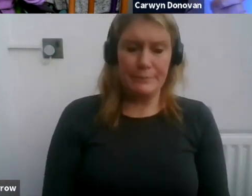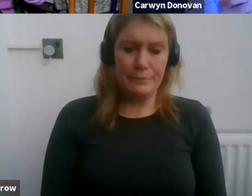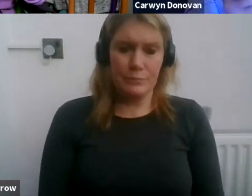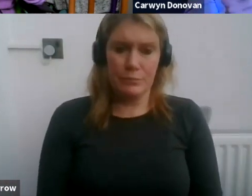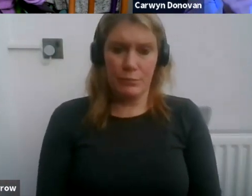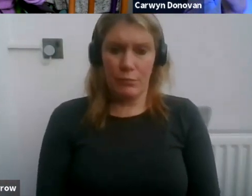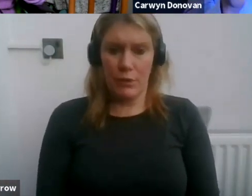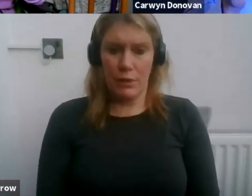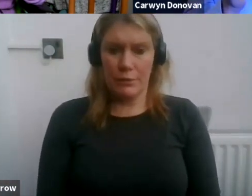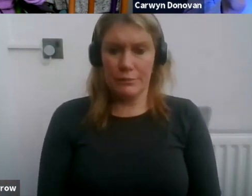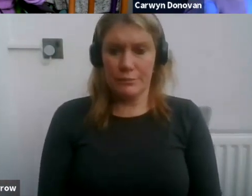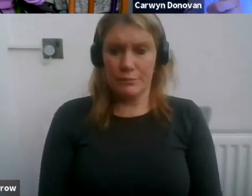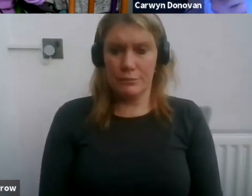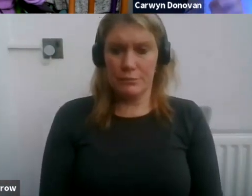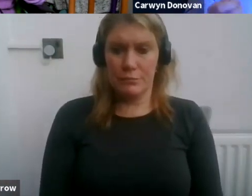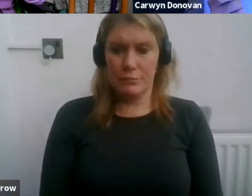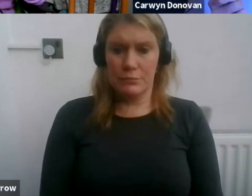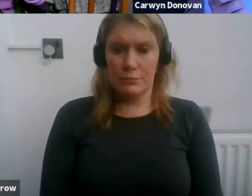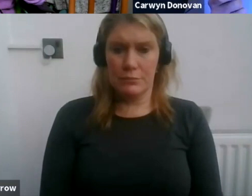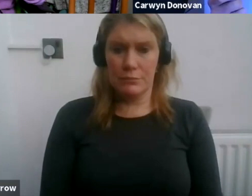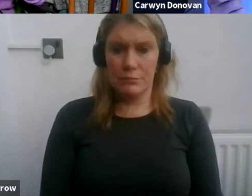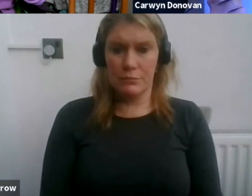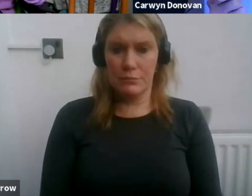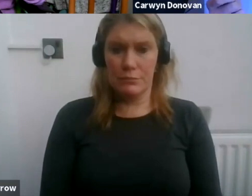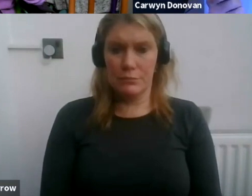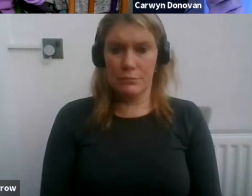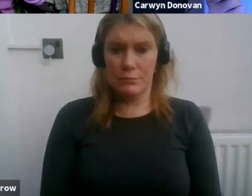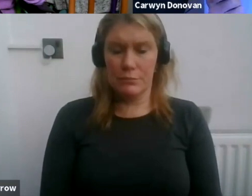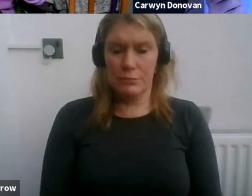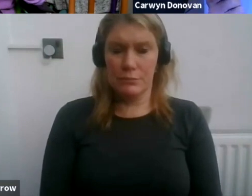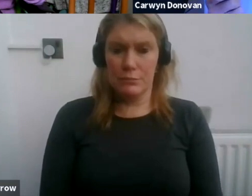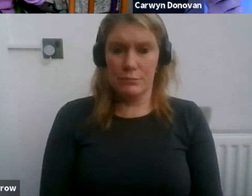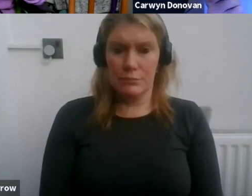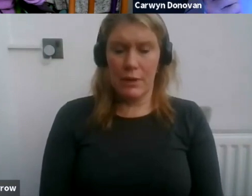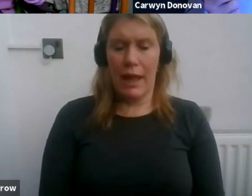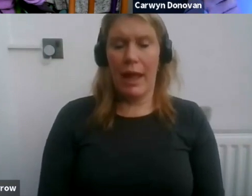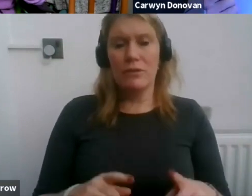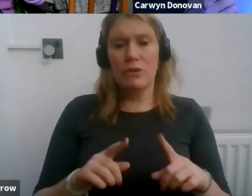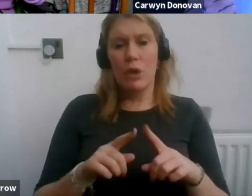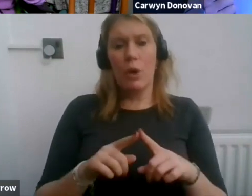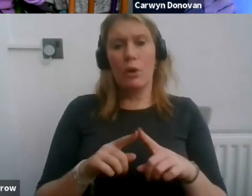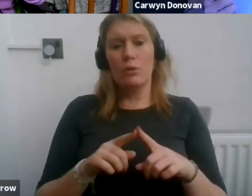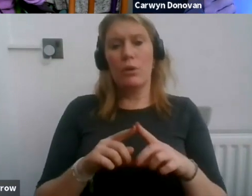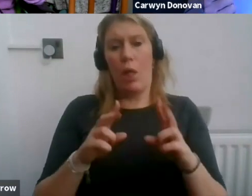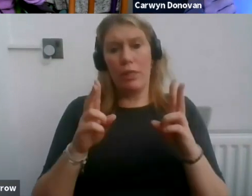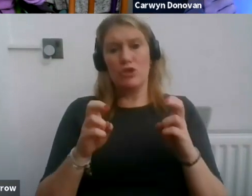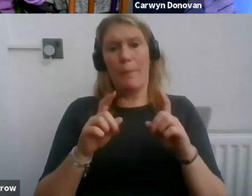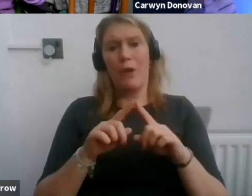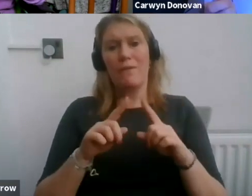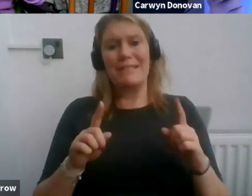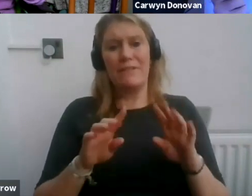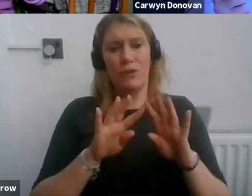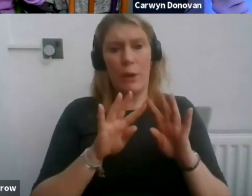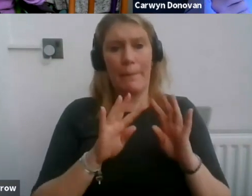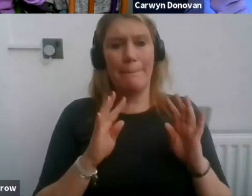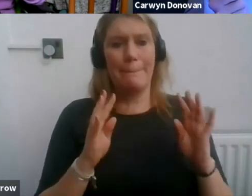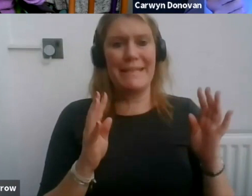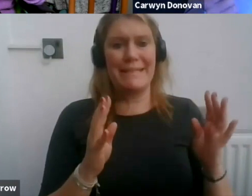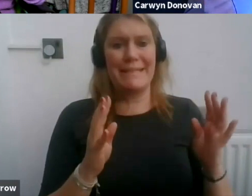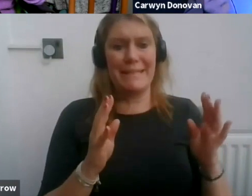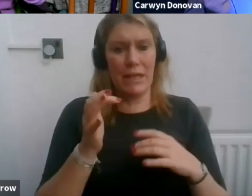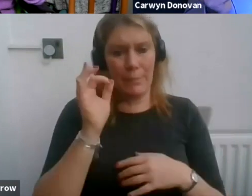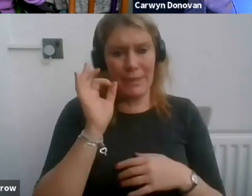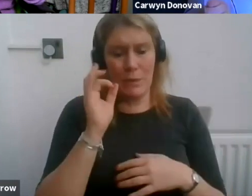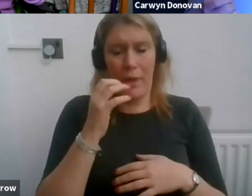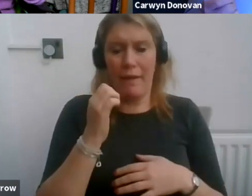way. to go back to these different committees that we've got. We need to, we've got the Black Members